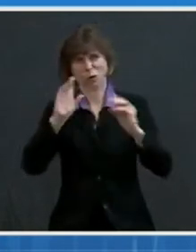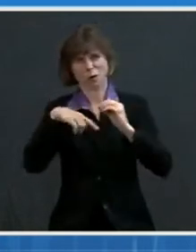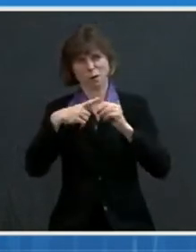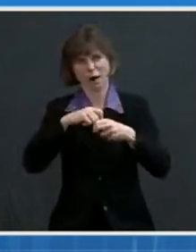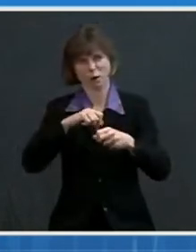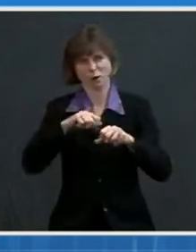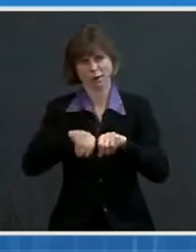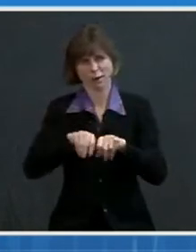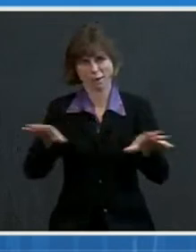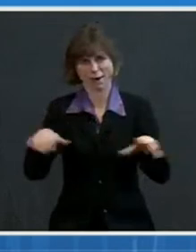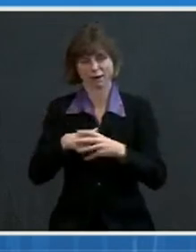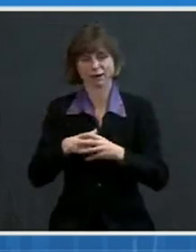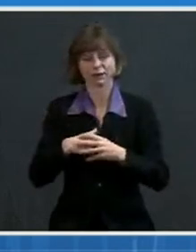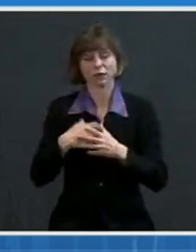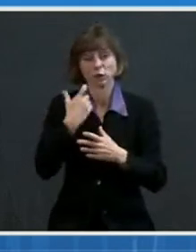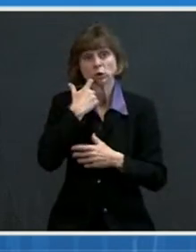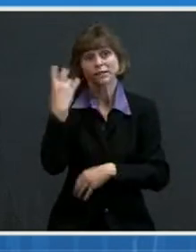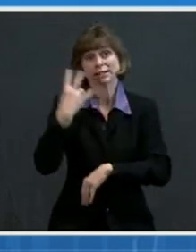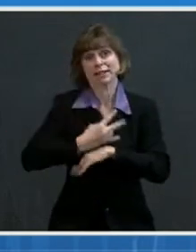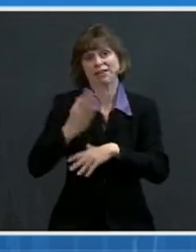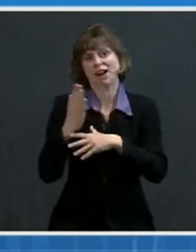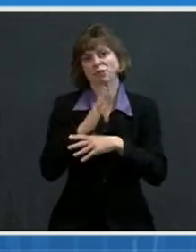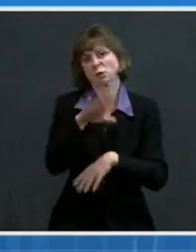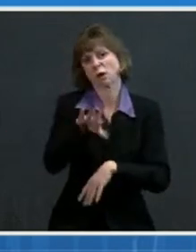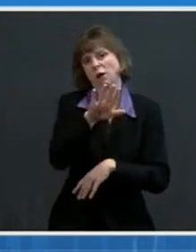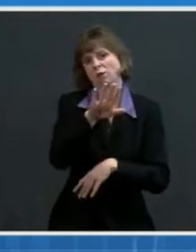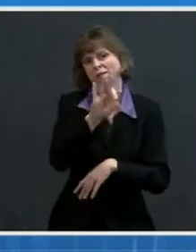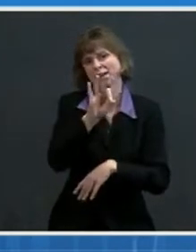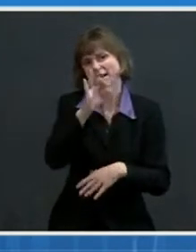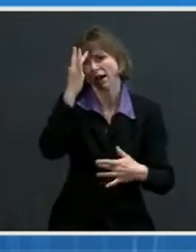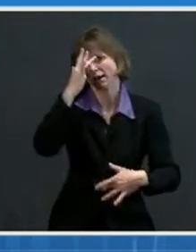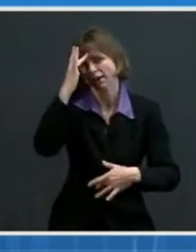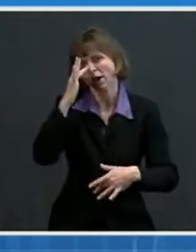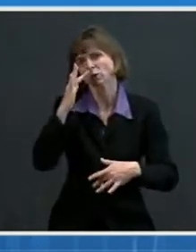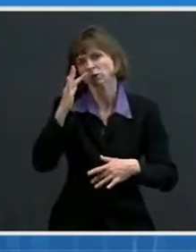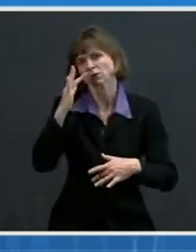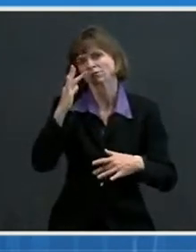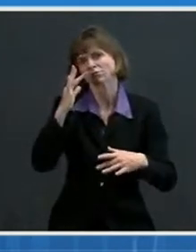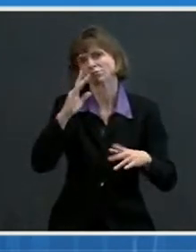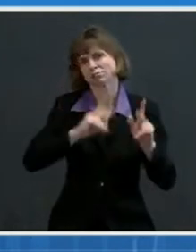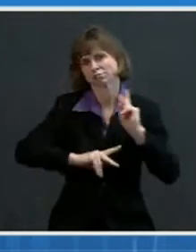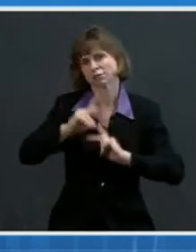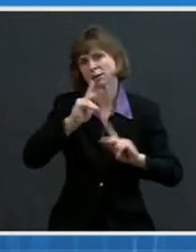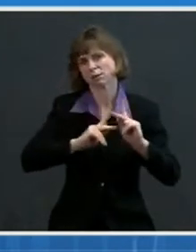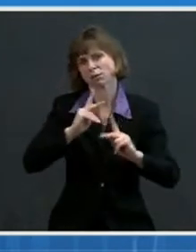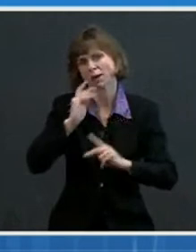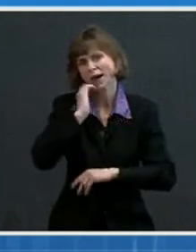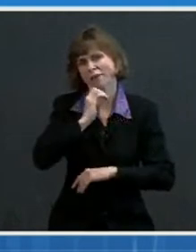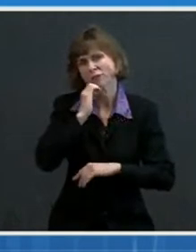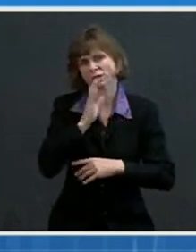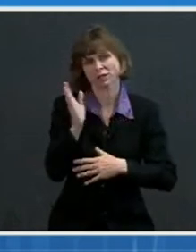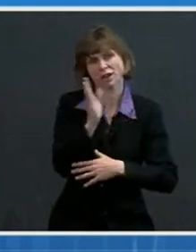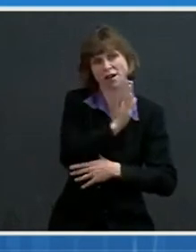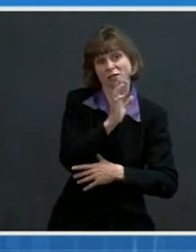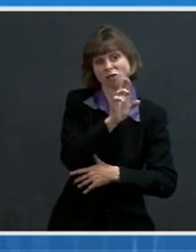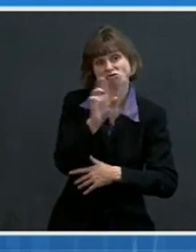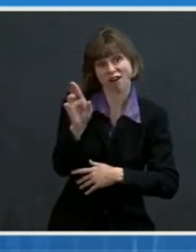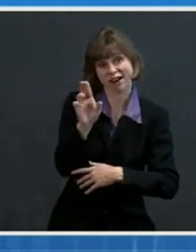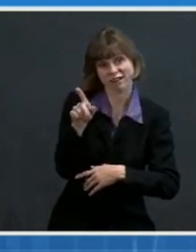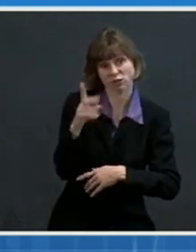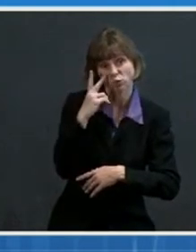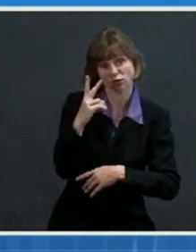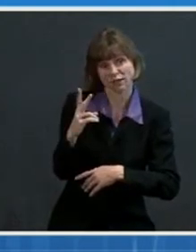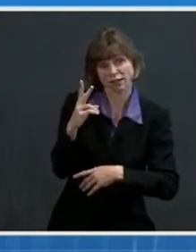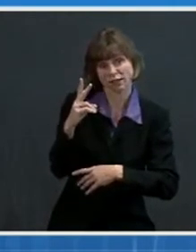-day average of cases is about 59,000 cases per day. Importantly, on the far right of the graph, you can see that